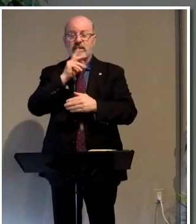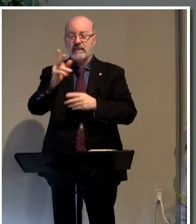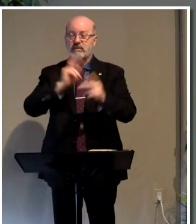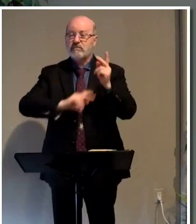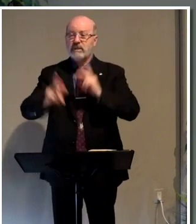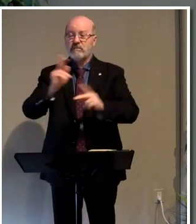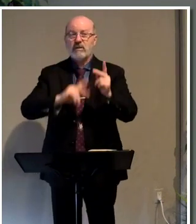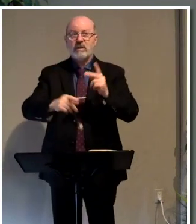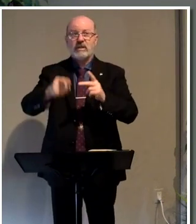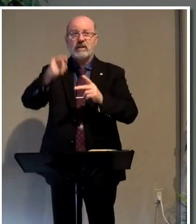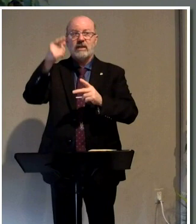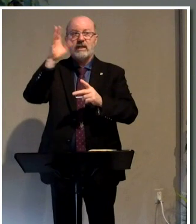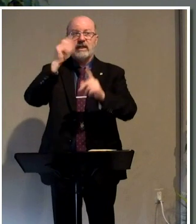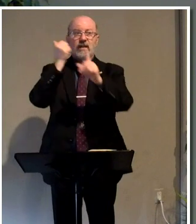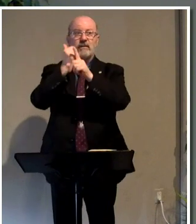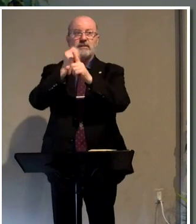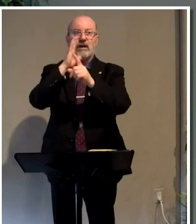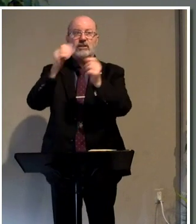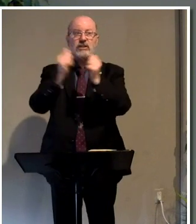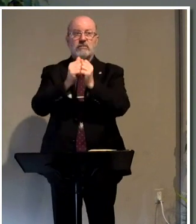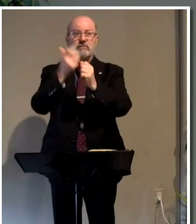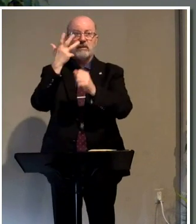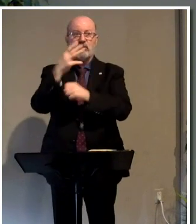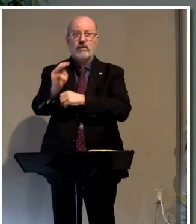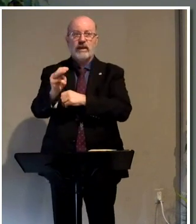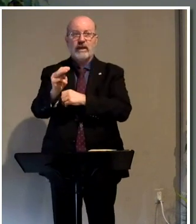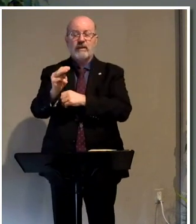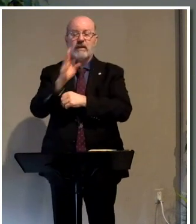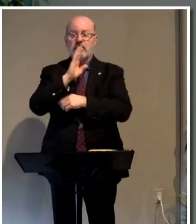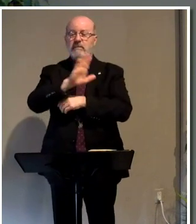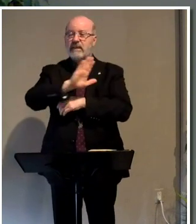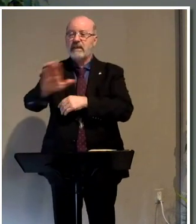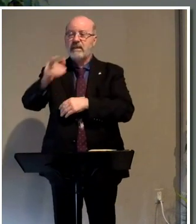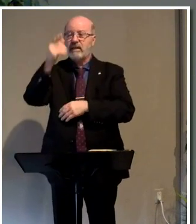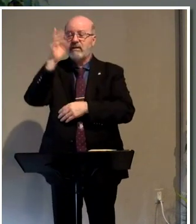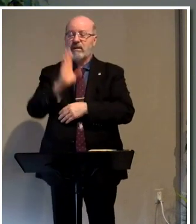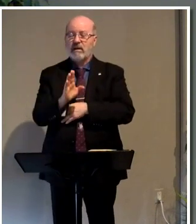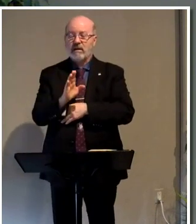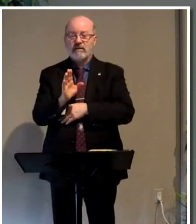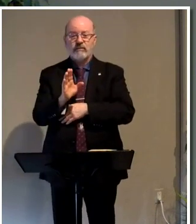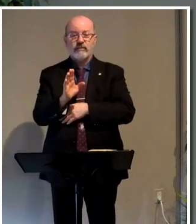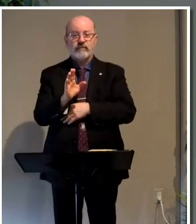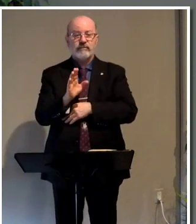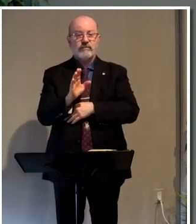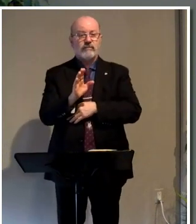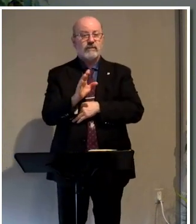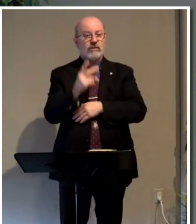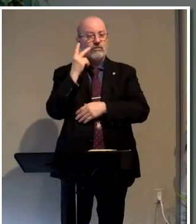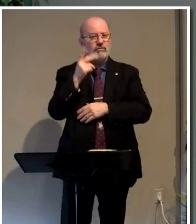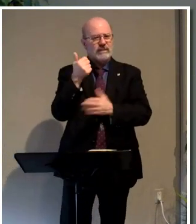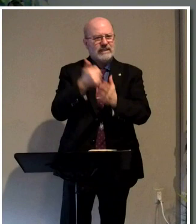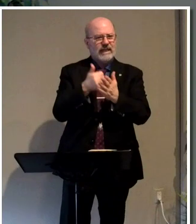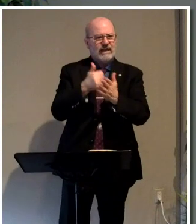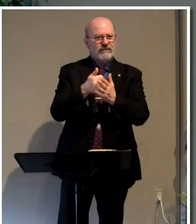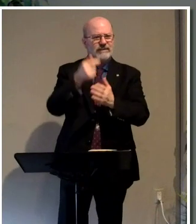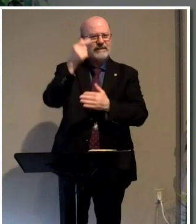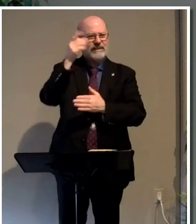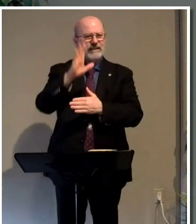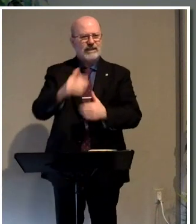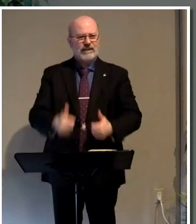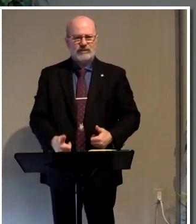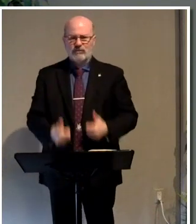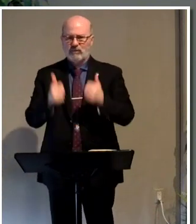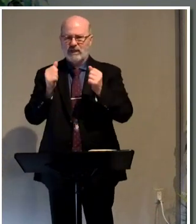his people and God himself shall be with them and be their God. Do you see the emphasis on God dwelling